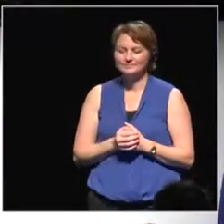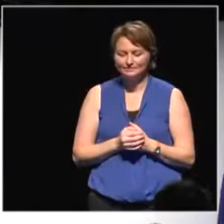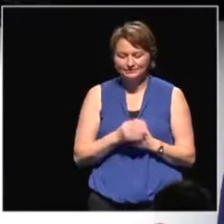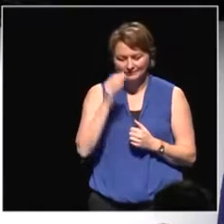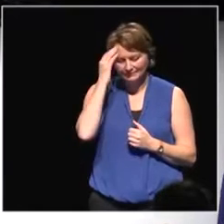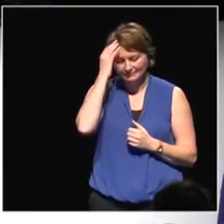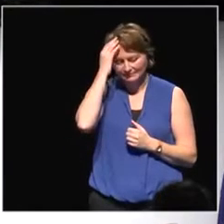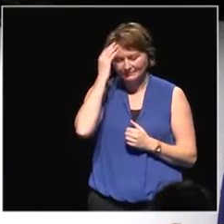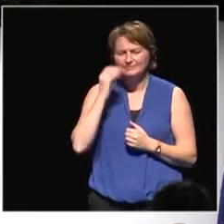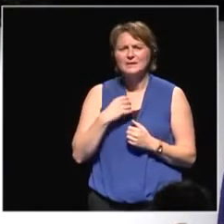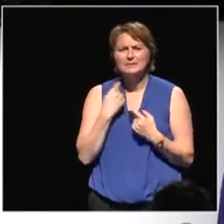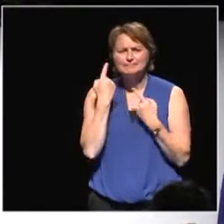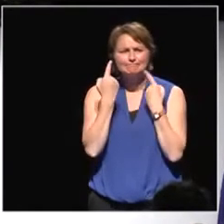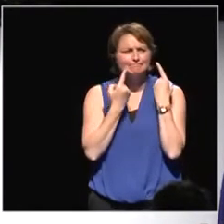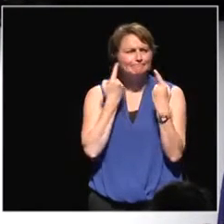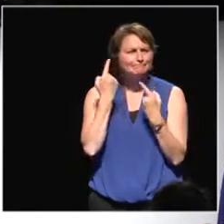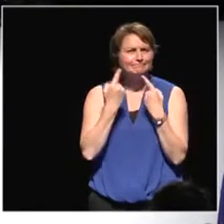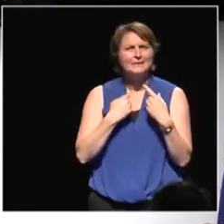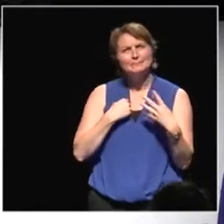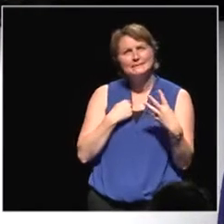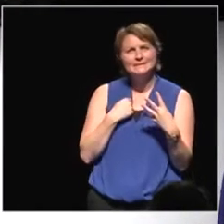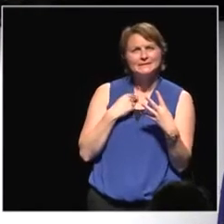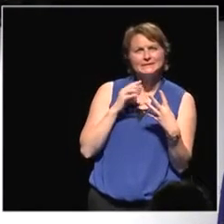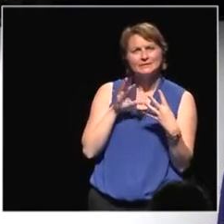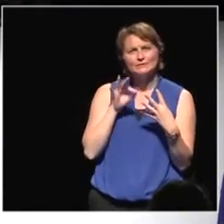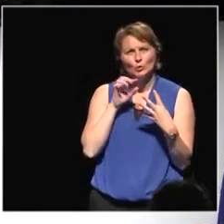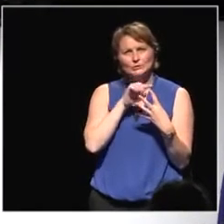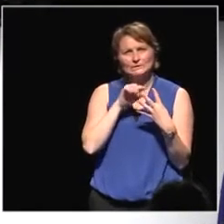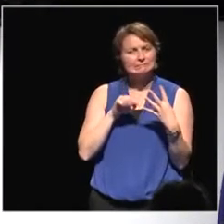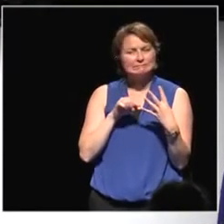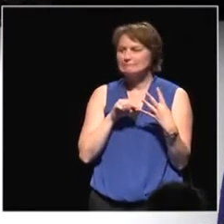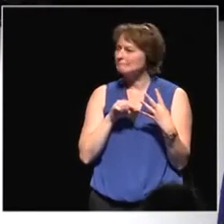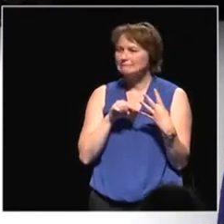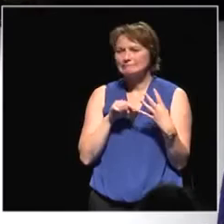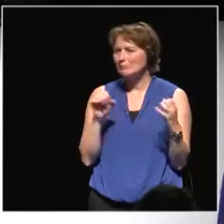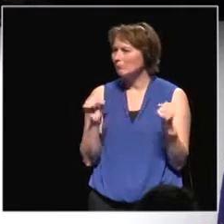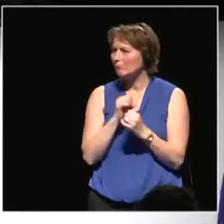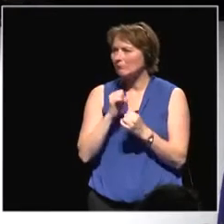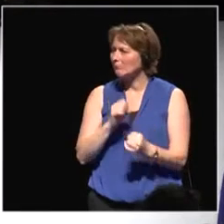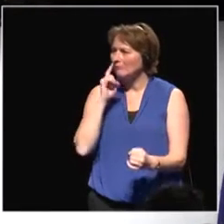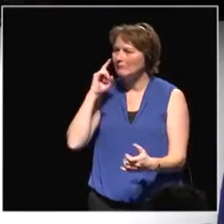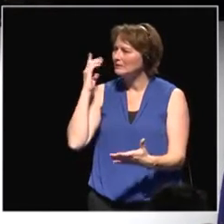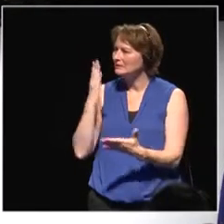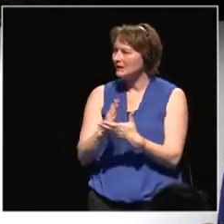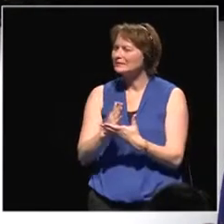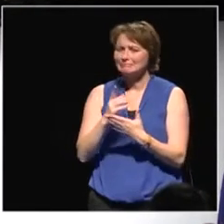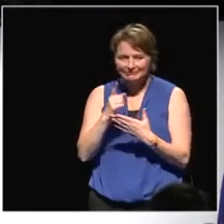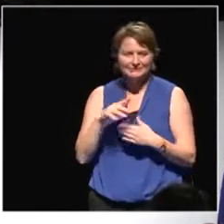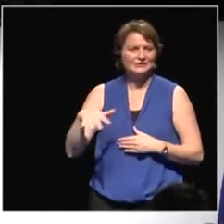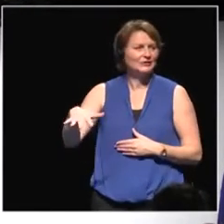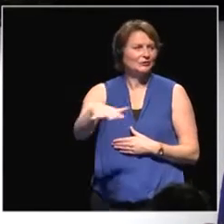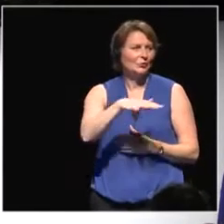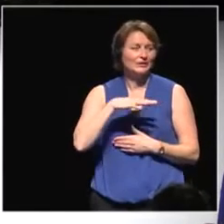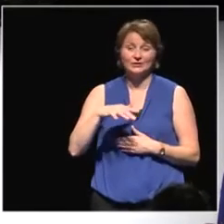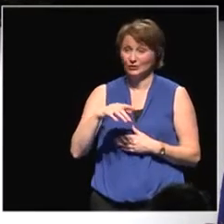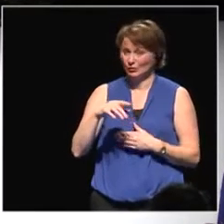Yeah, exactly. was wondering then which one I should have been voted and I couldn't decide. Because that's exactly the situation that